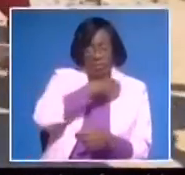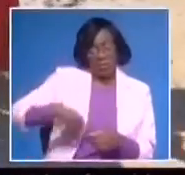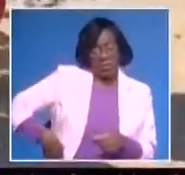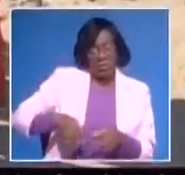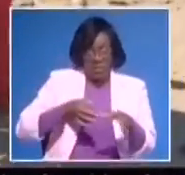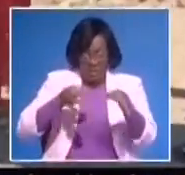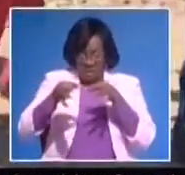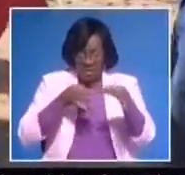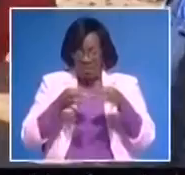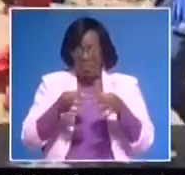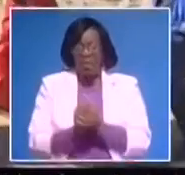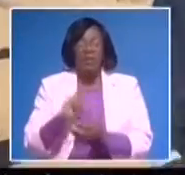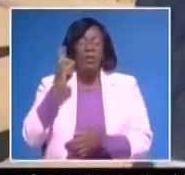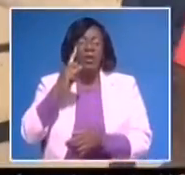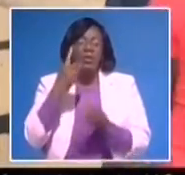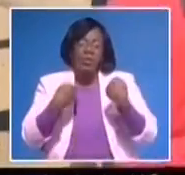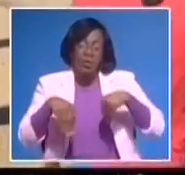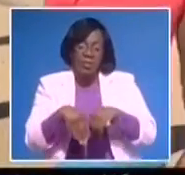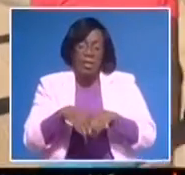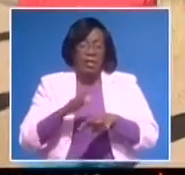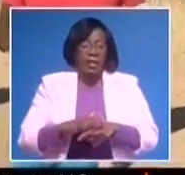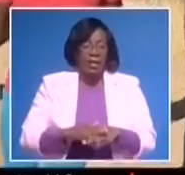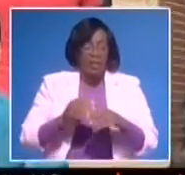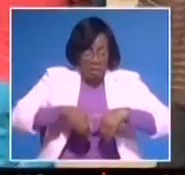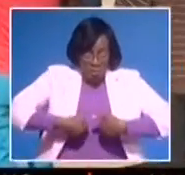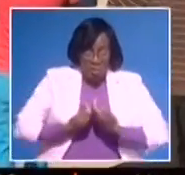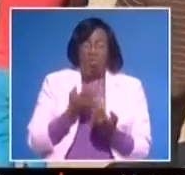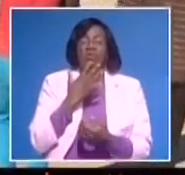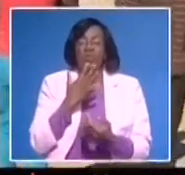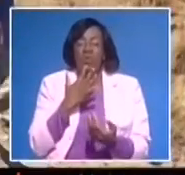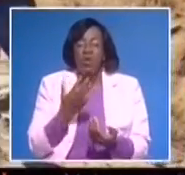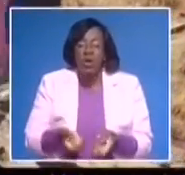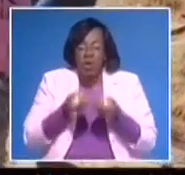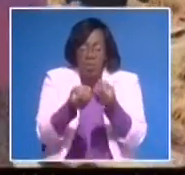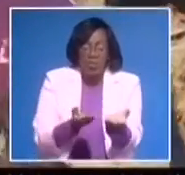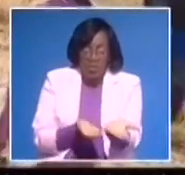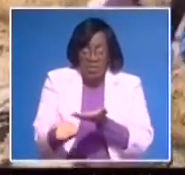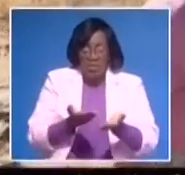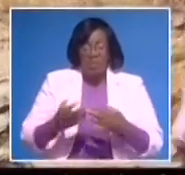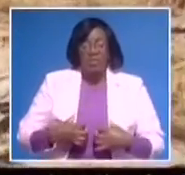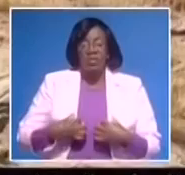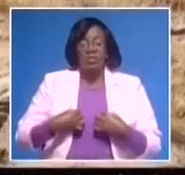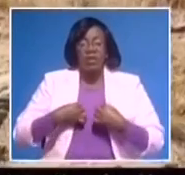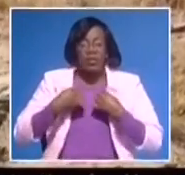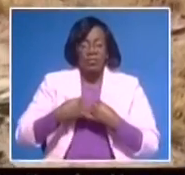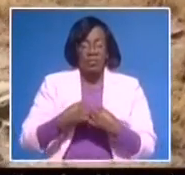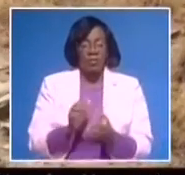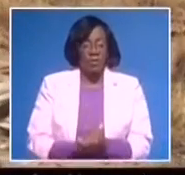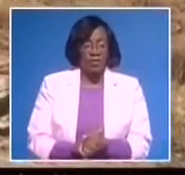follow and the volunteerism shown by the youth to fast-track the servicing of the 200,000 plots